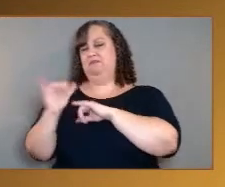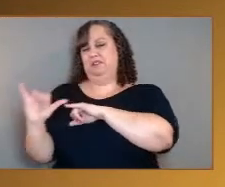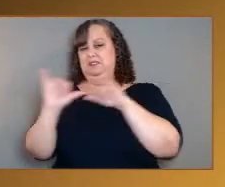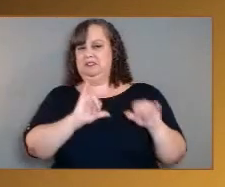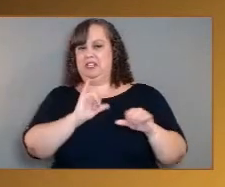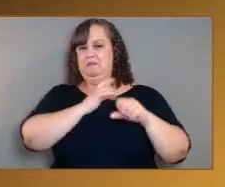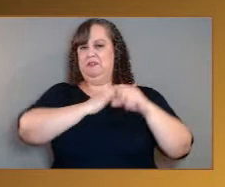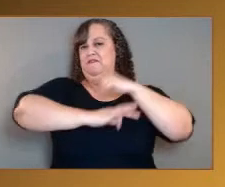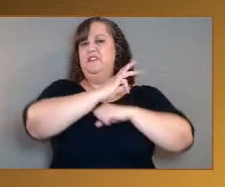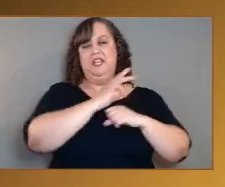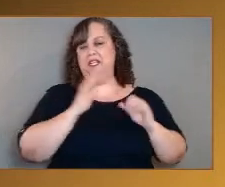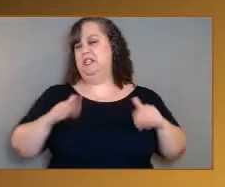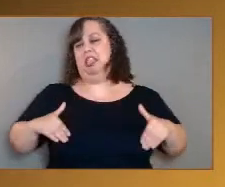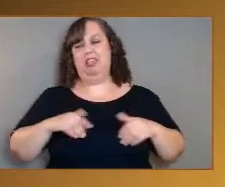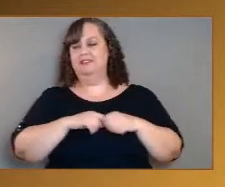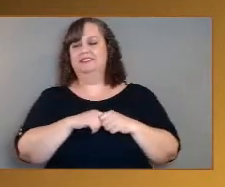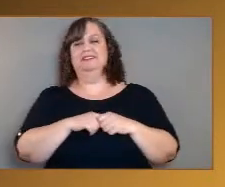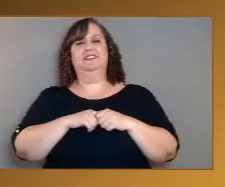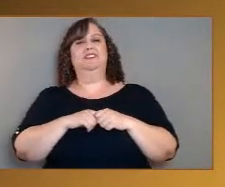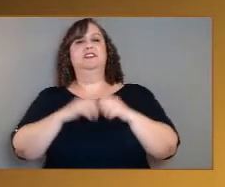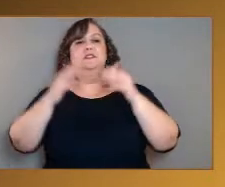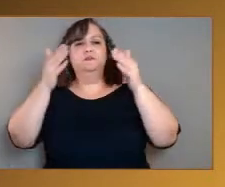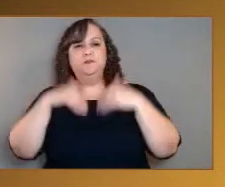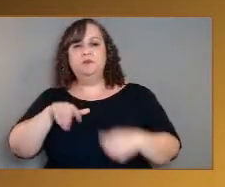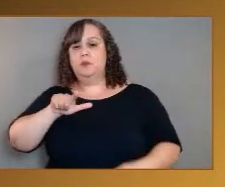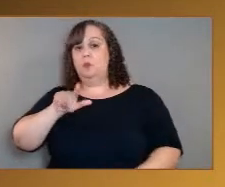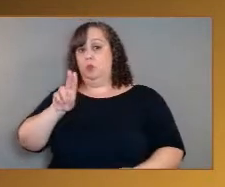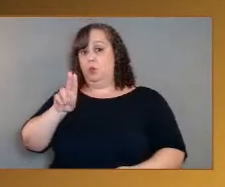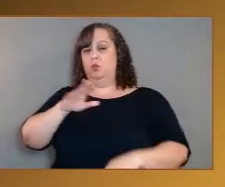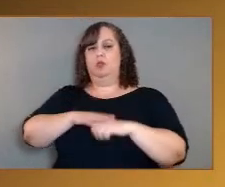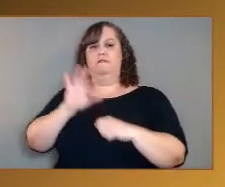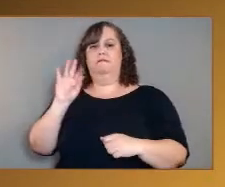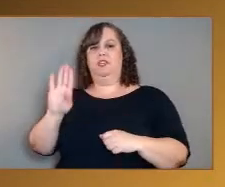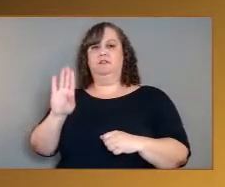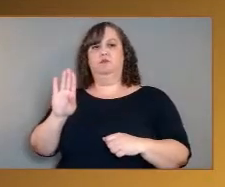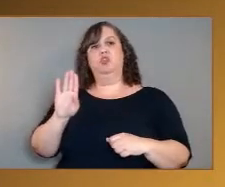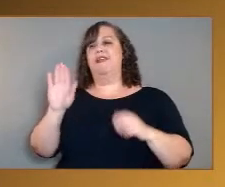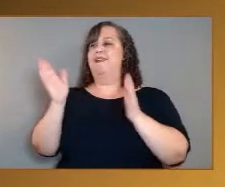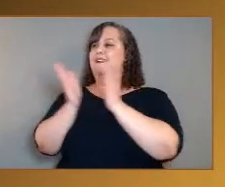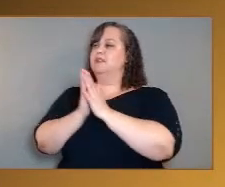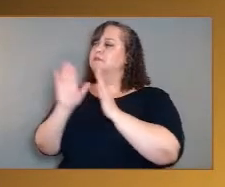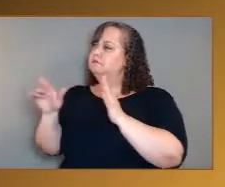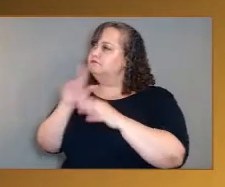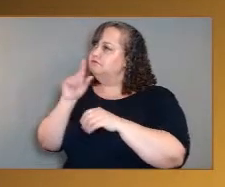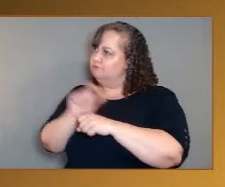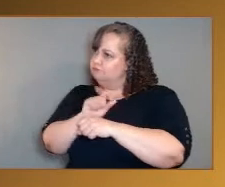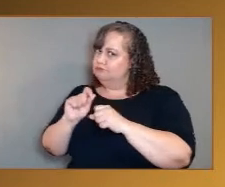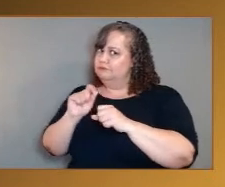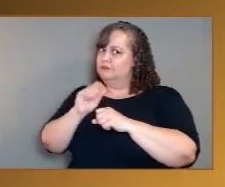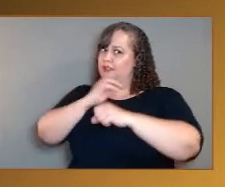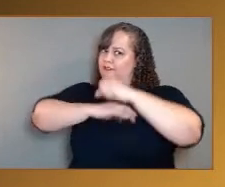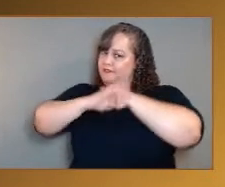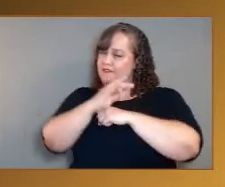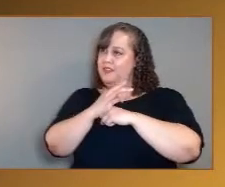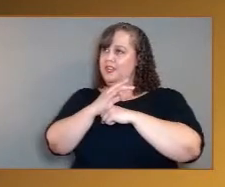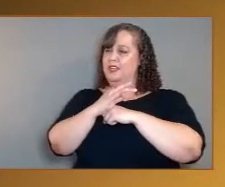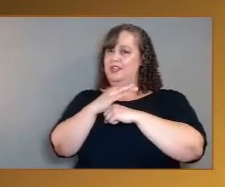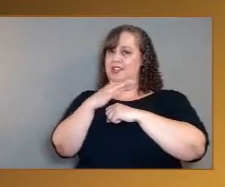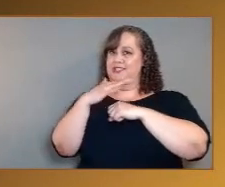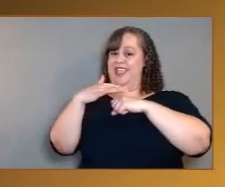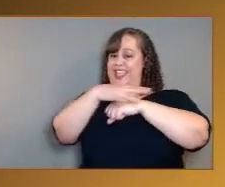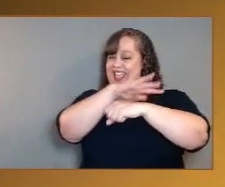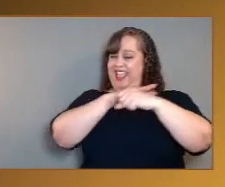All right. Next question. Lou on Facebook asks, is it true that Venus's atmosphere smells like rotten eggs?